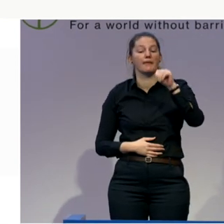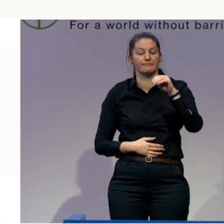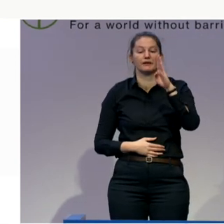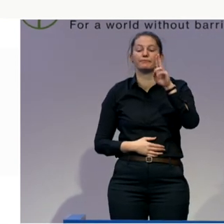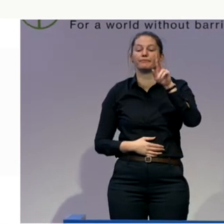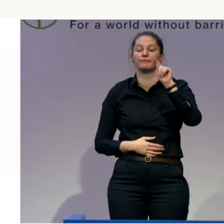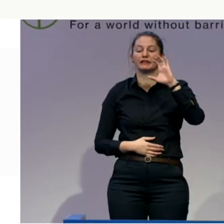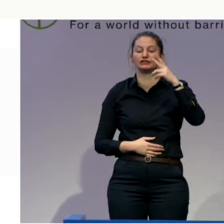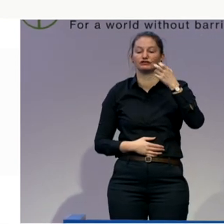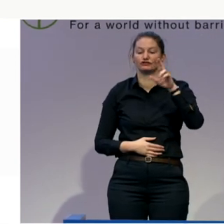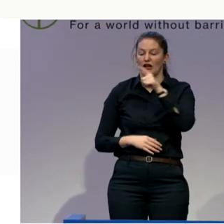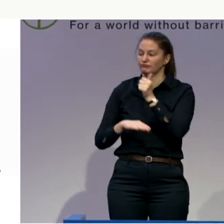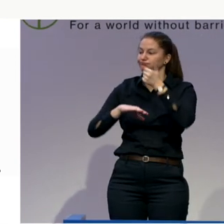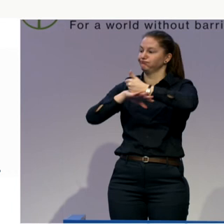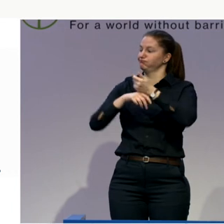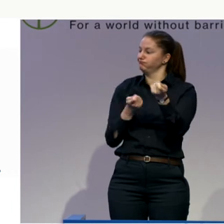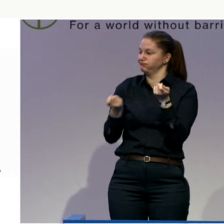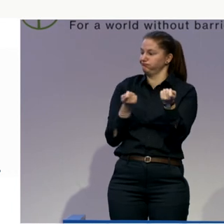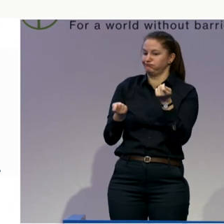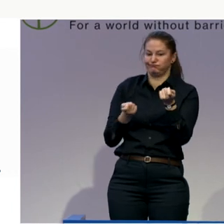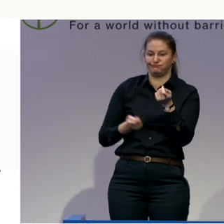Okay. Now, let's get everybody in.